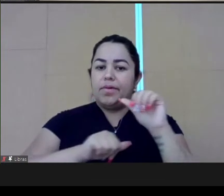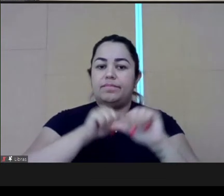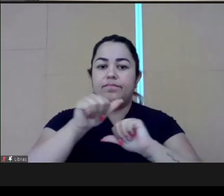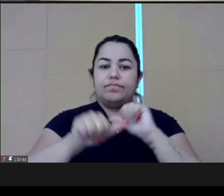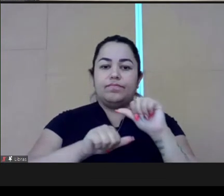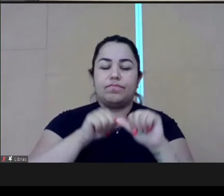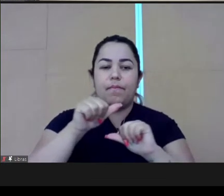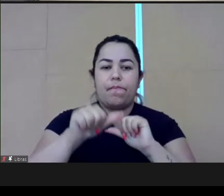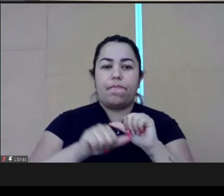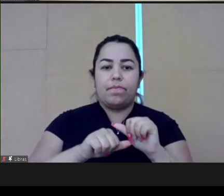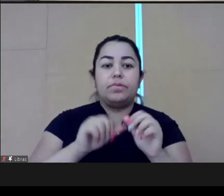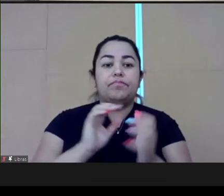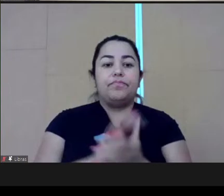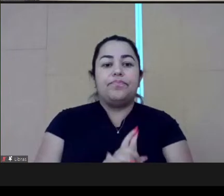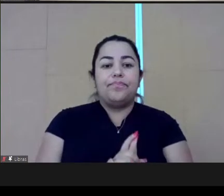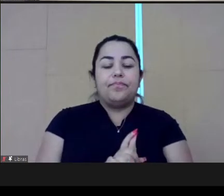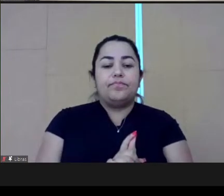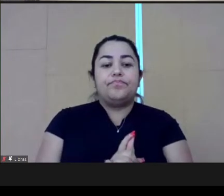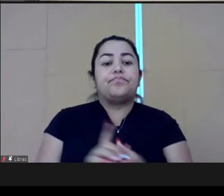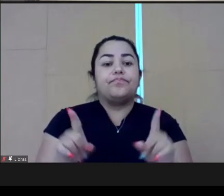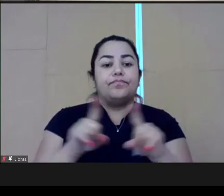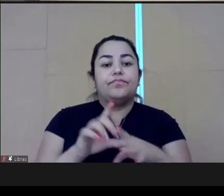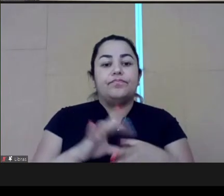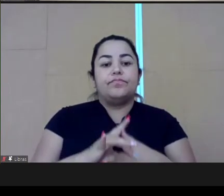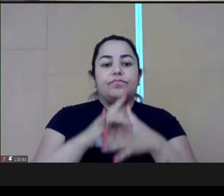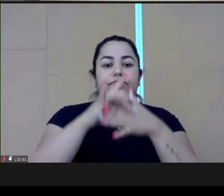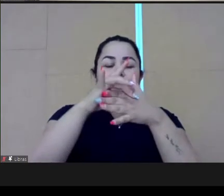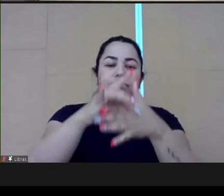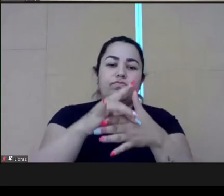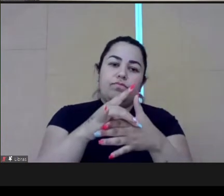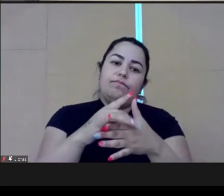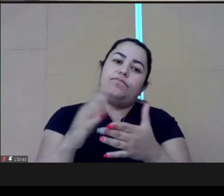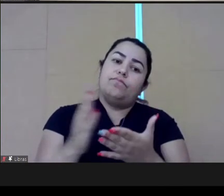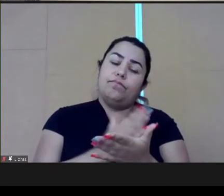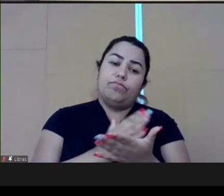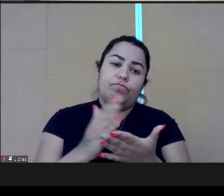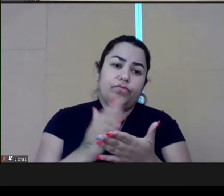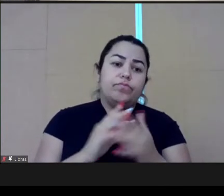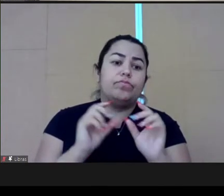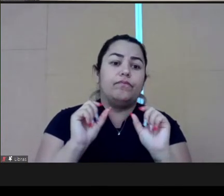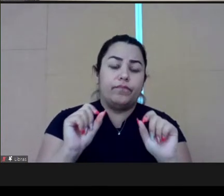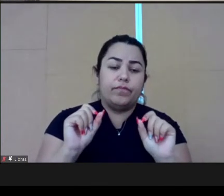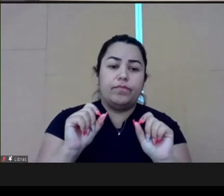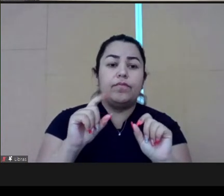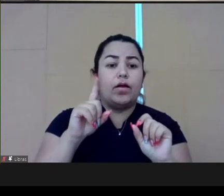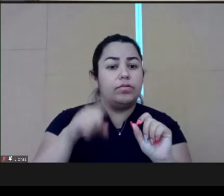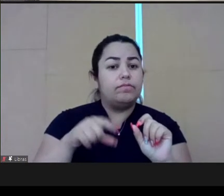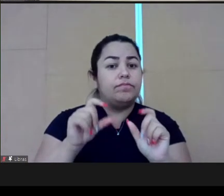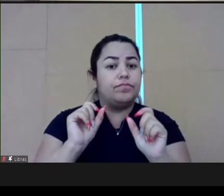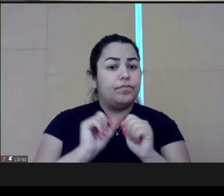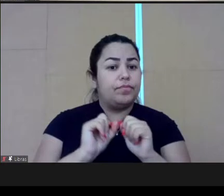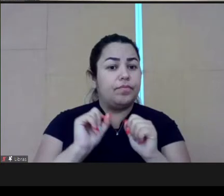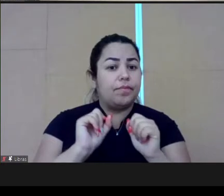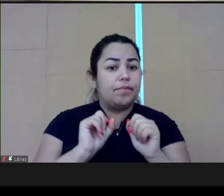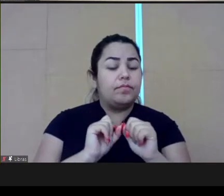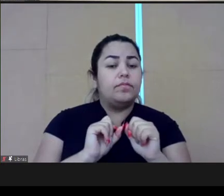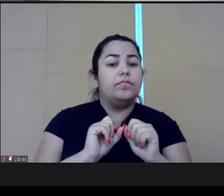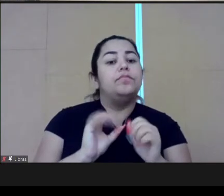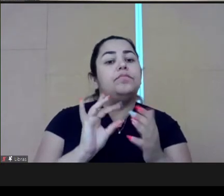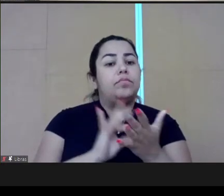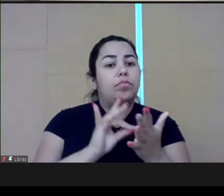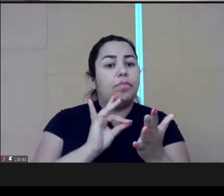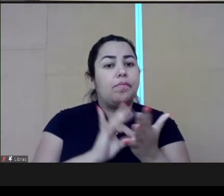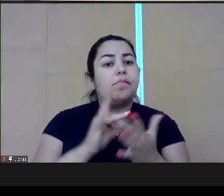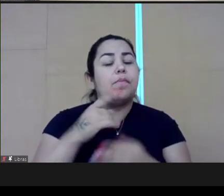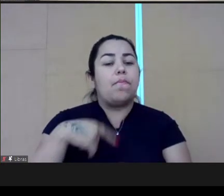what levels do leaders need to get built and how do we invest in them. So we're definitely a huge believer that technology